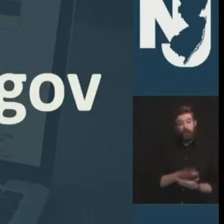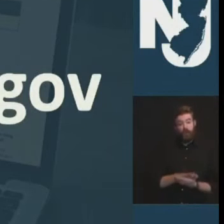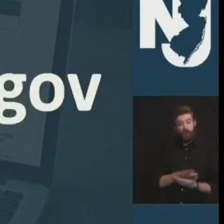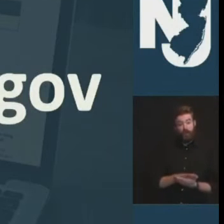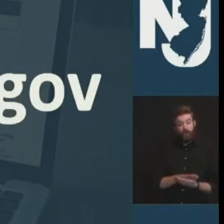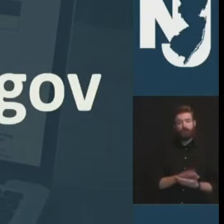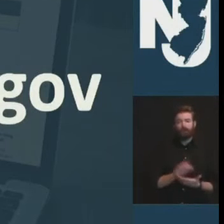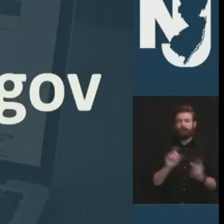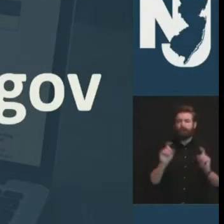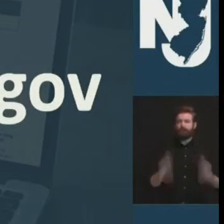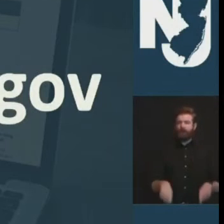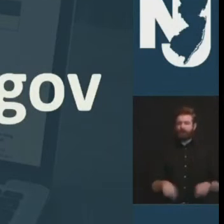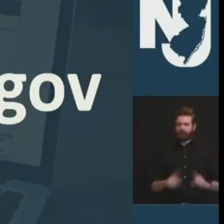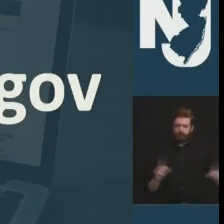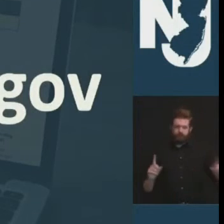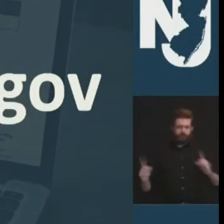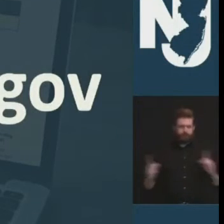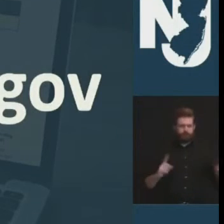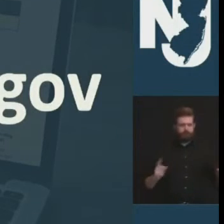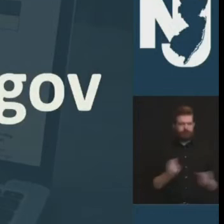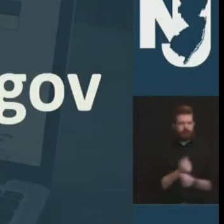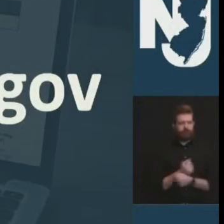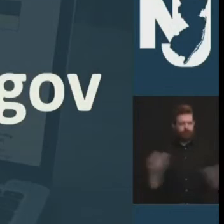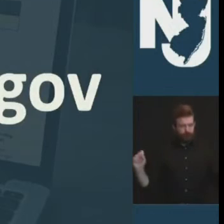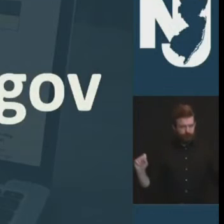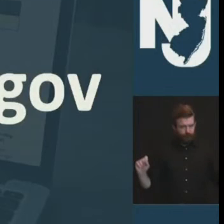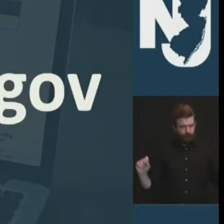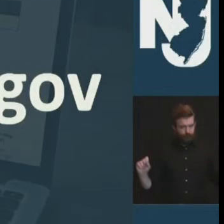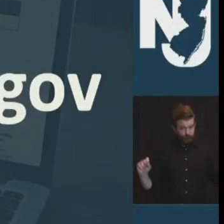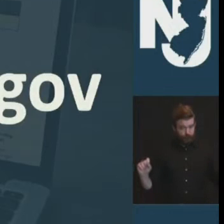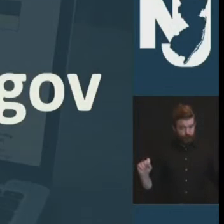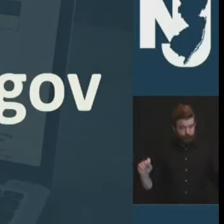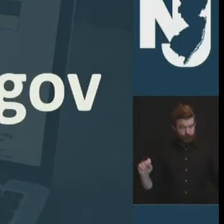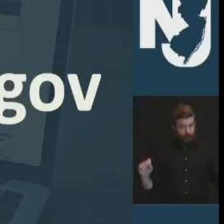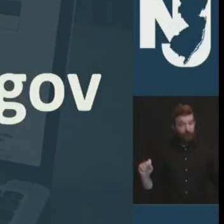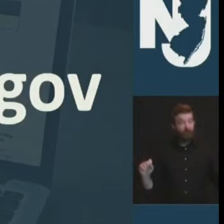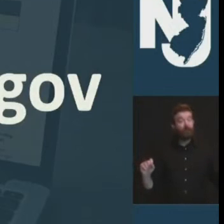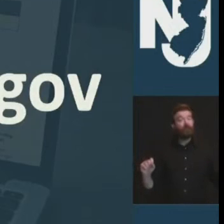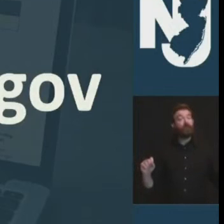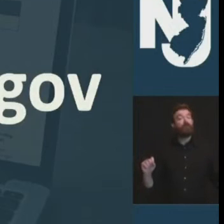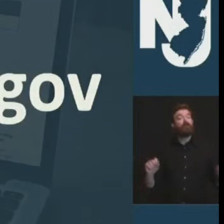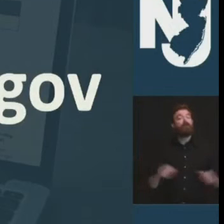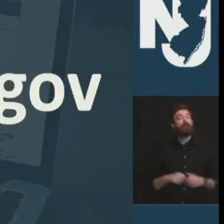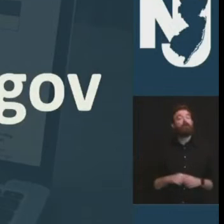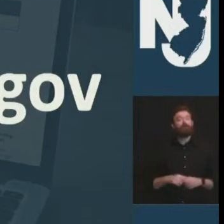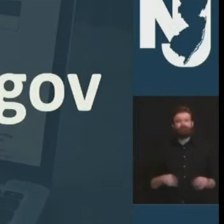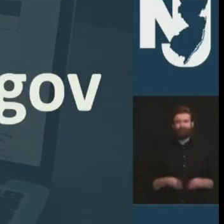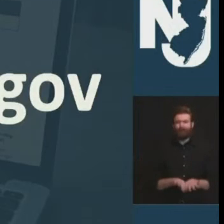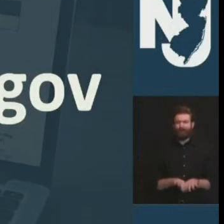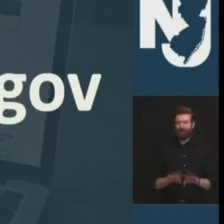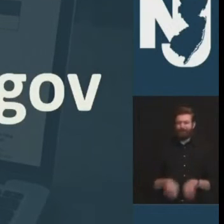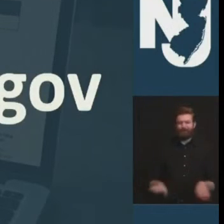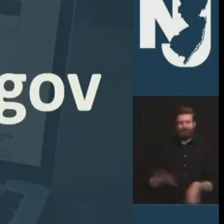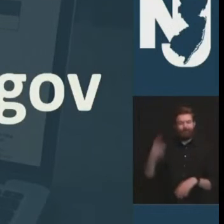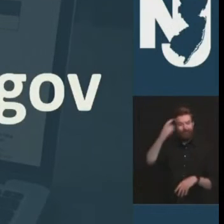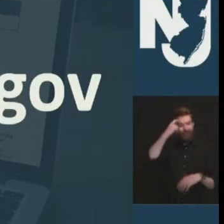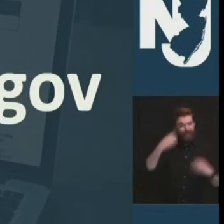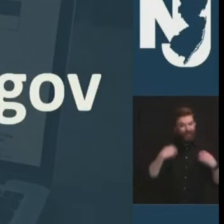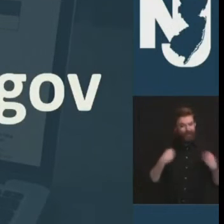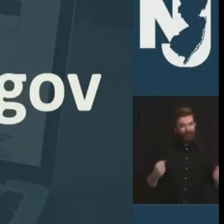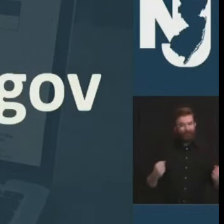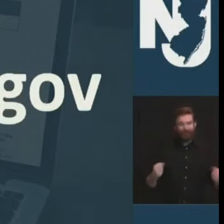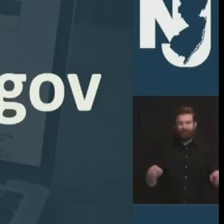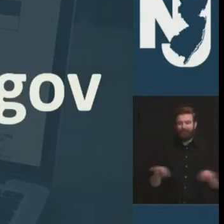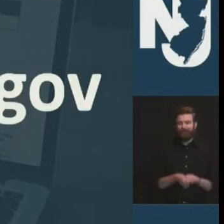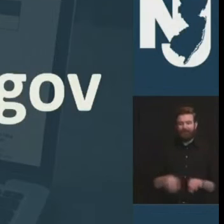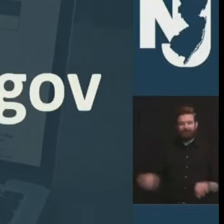increasing evidence of the importance of time in school on a child's mental health and learning we continue to closely track